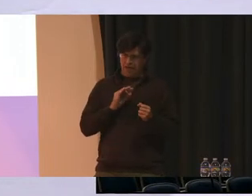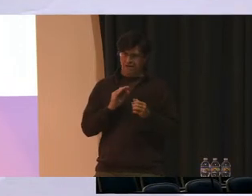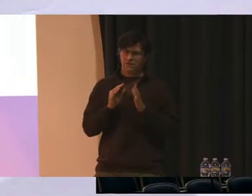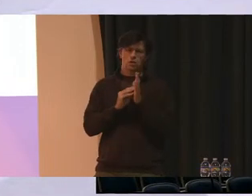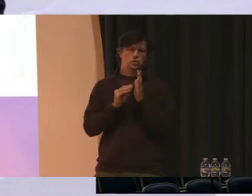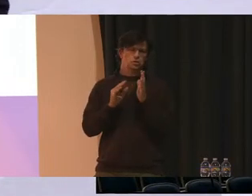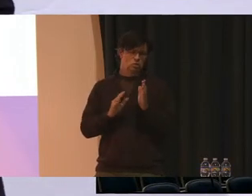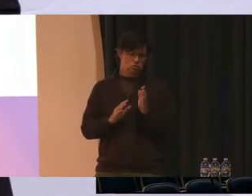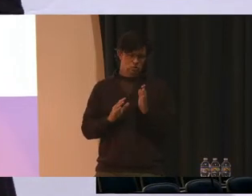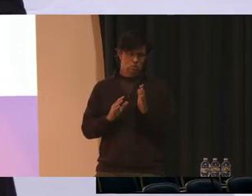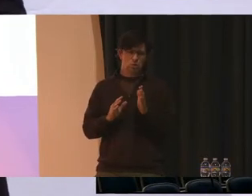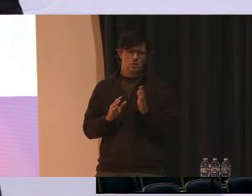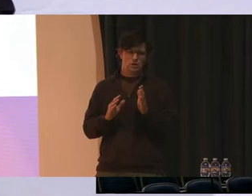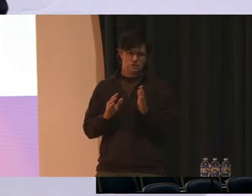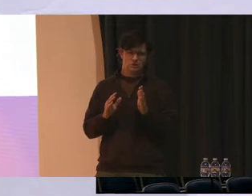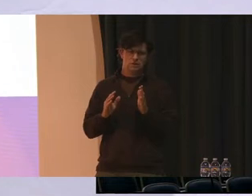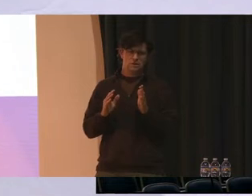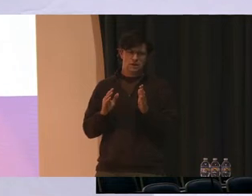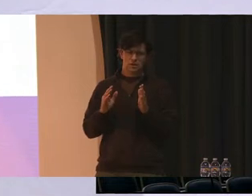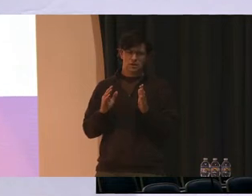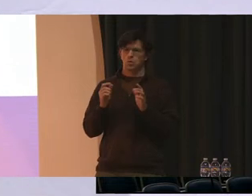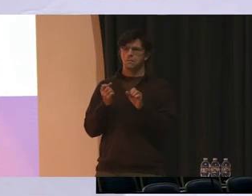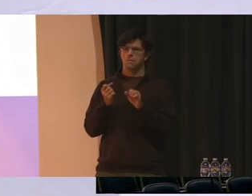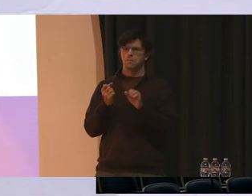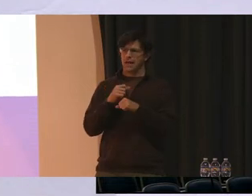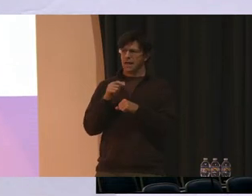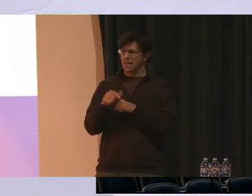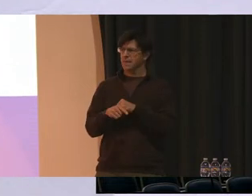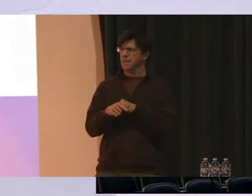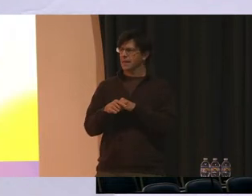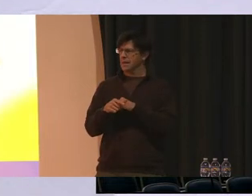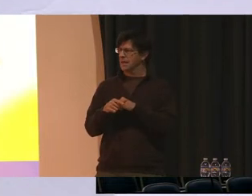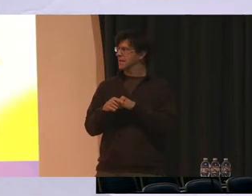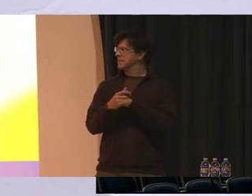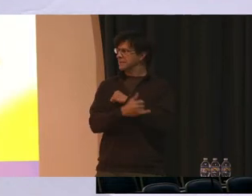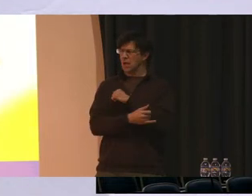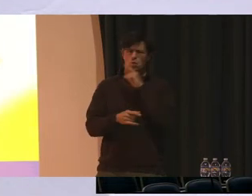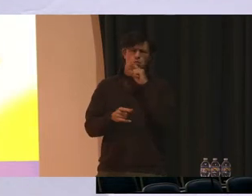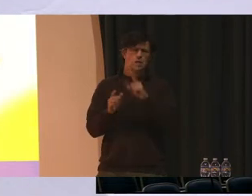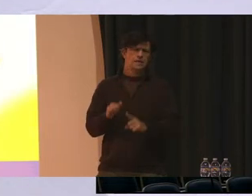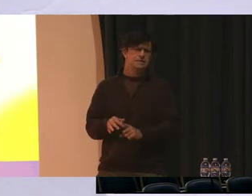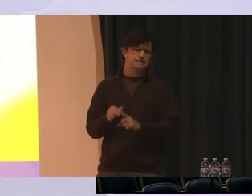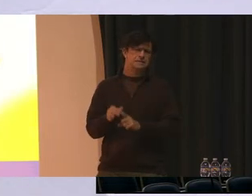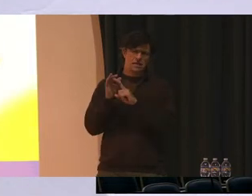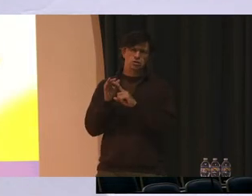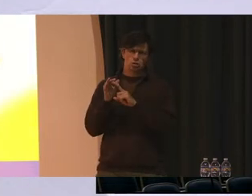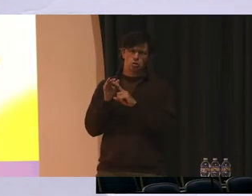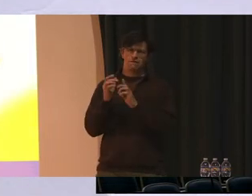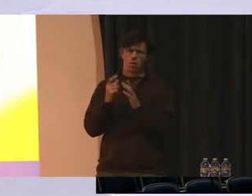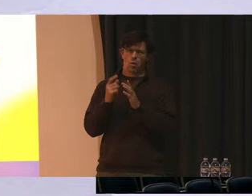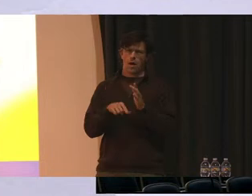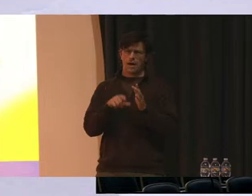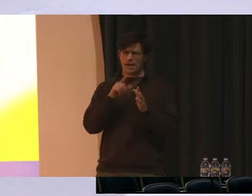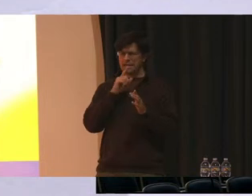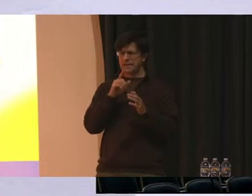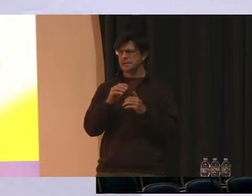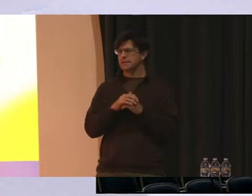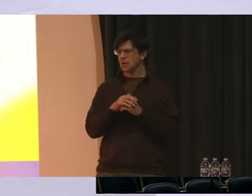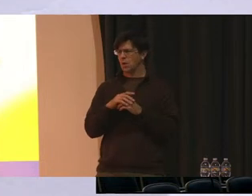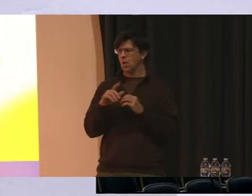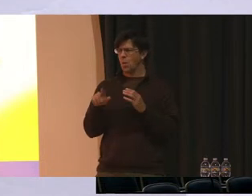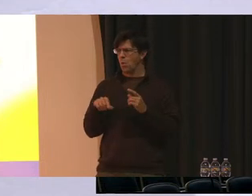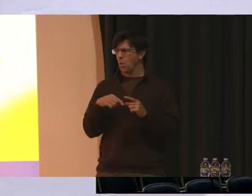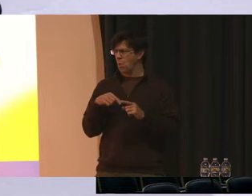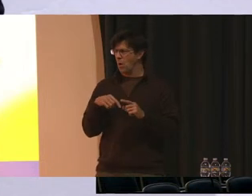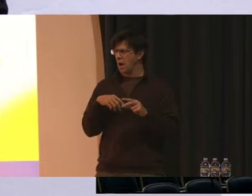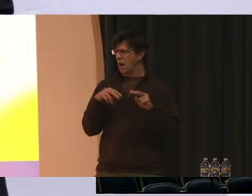and parents who make this county truly special in what it is. When I look at